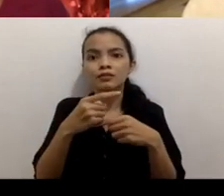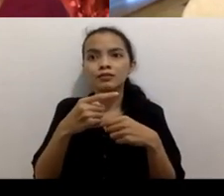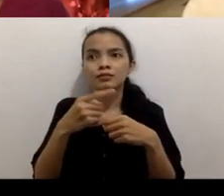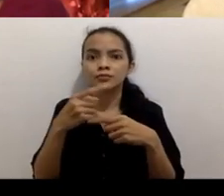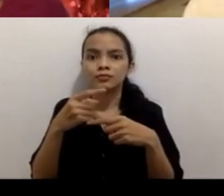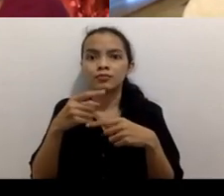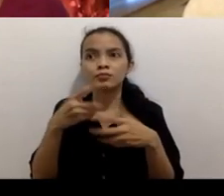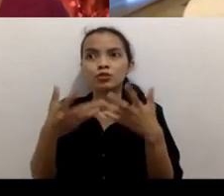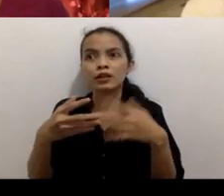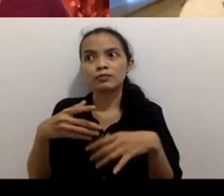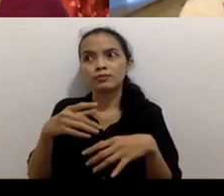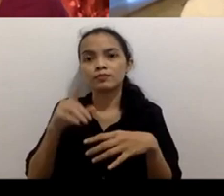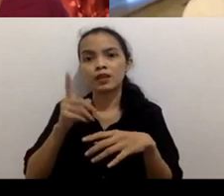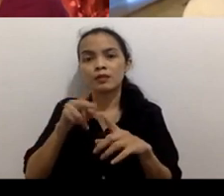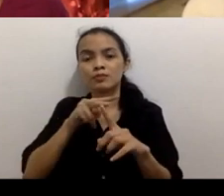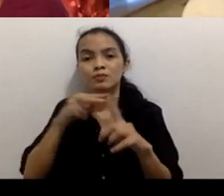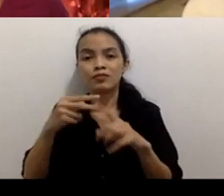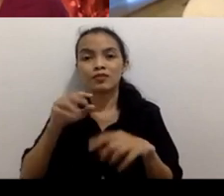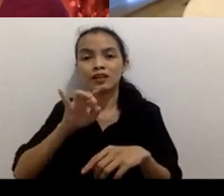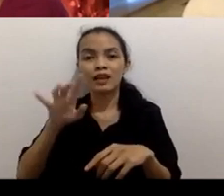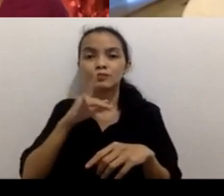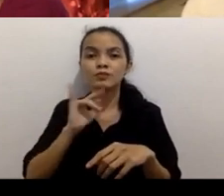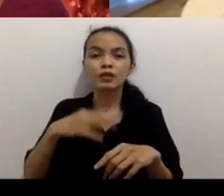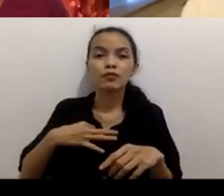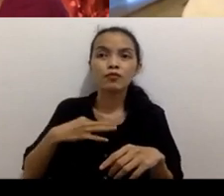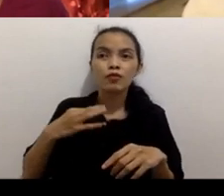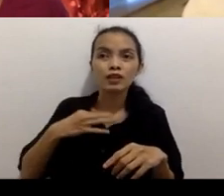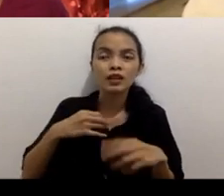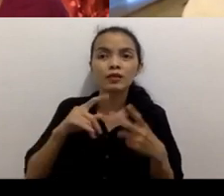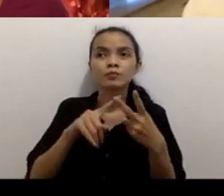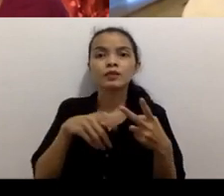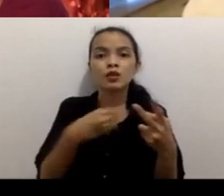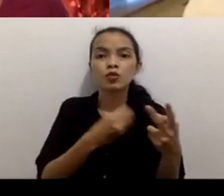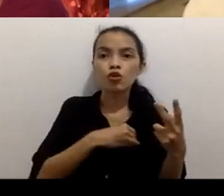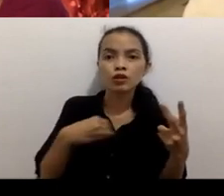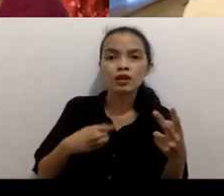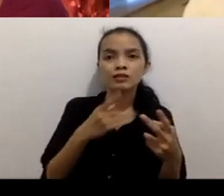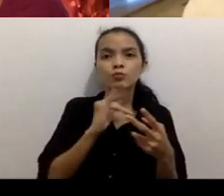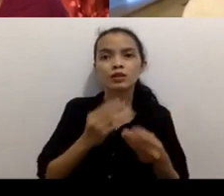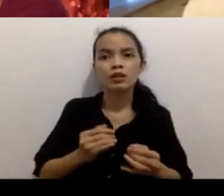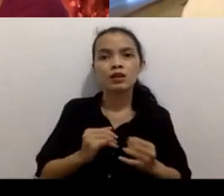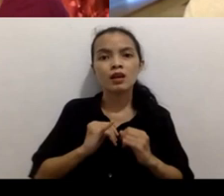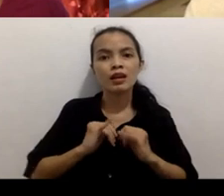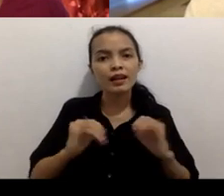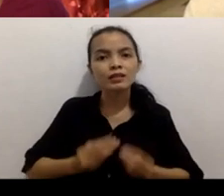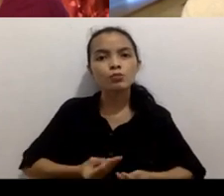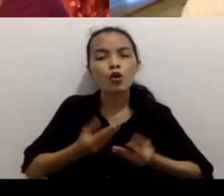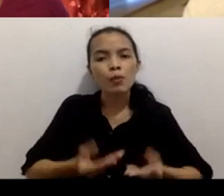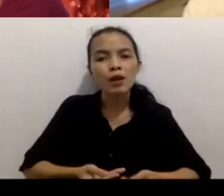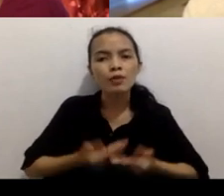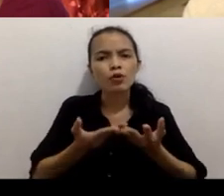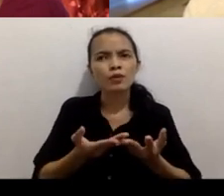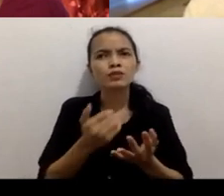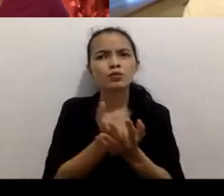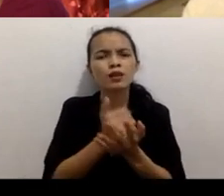stepping up doctors making a lot of self-sacrifice so in the end we just said you know what we're just going to focus on where we have the best